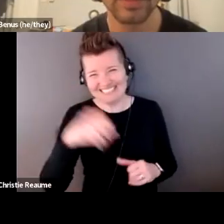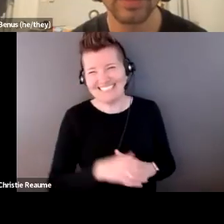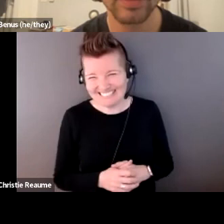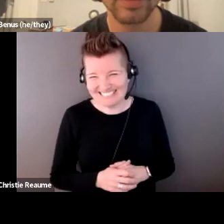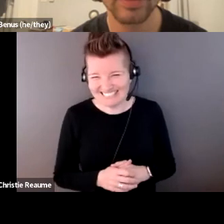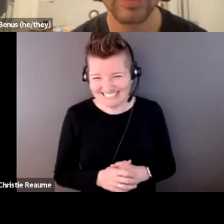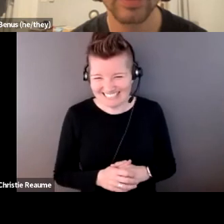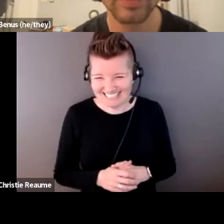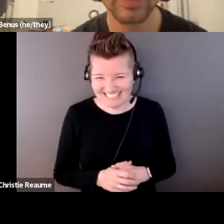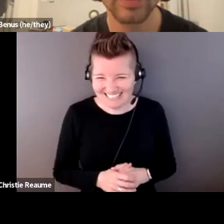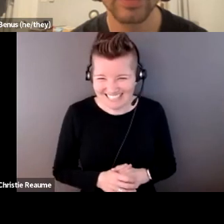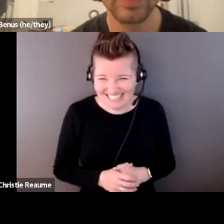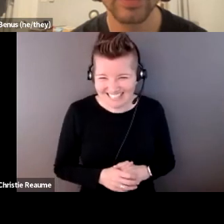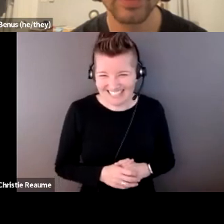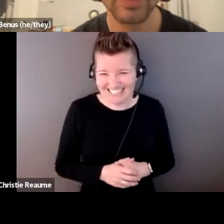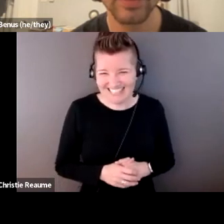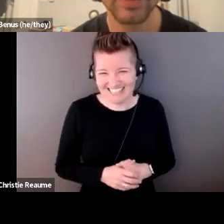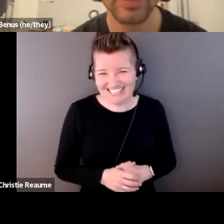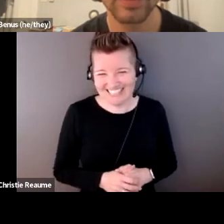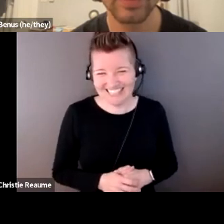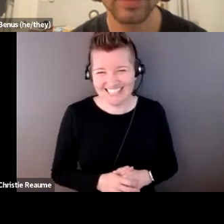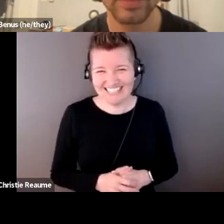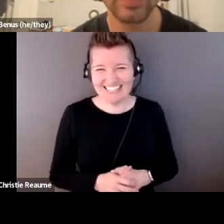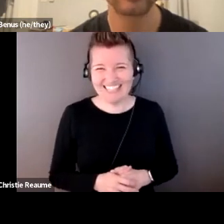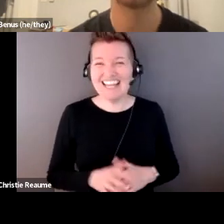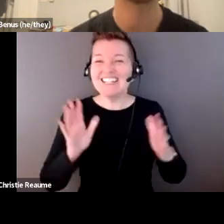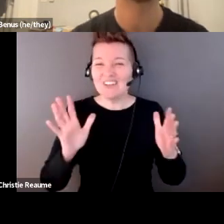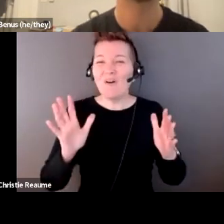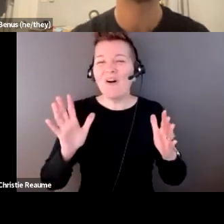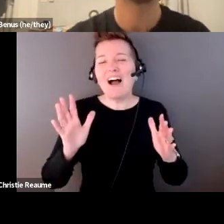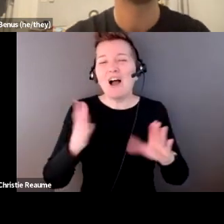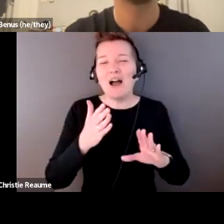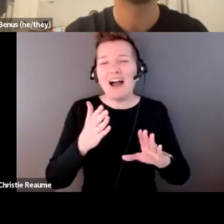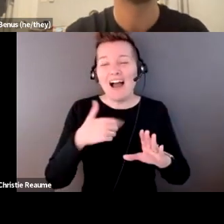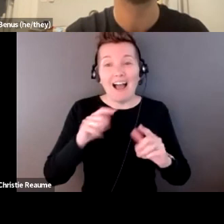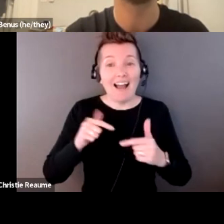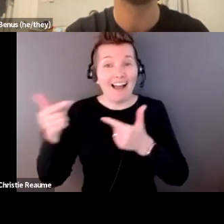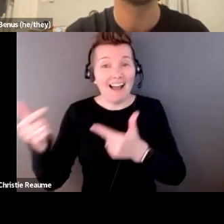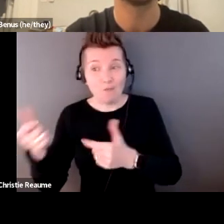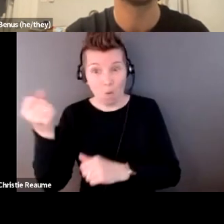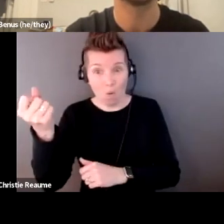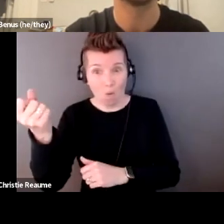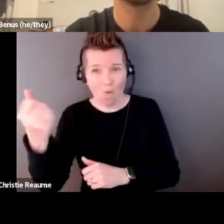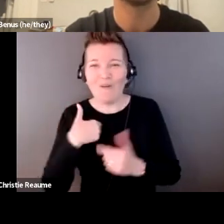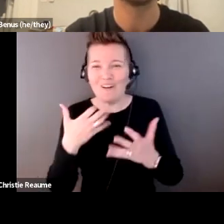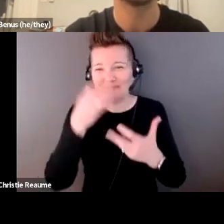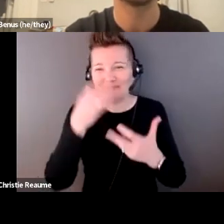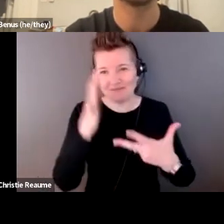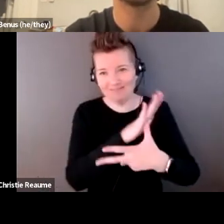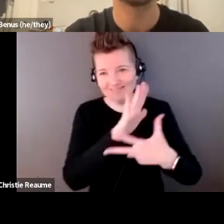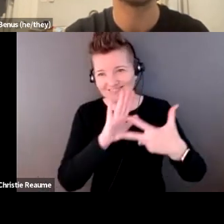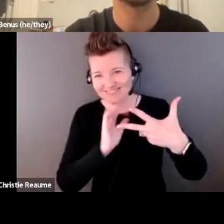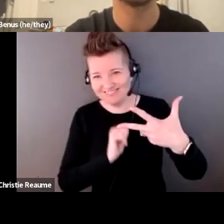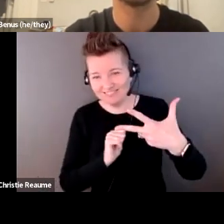Okay, that is what's happening. Um, but before I do that, I just want to say, uh, Ezra, Alex, Haley,